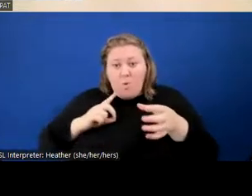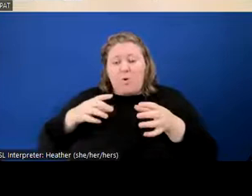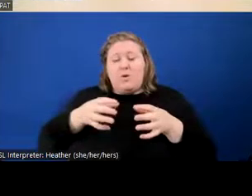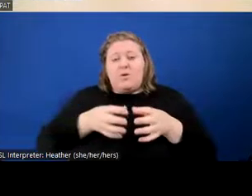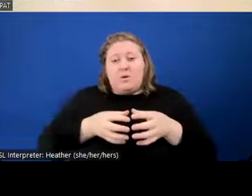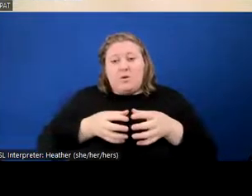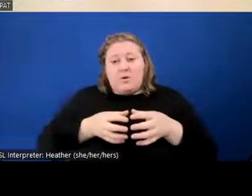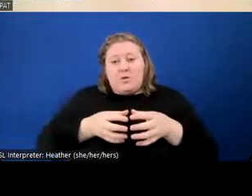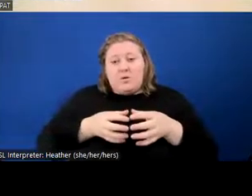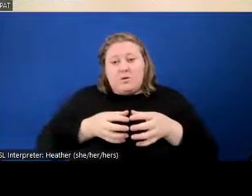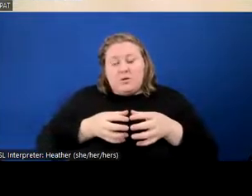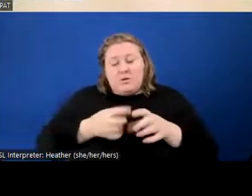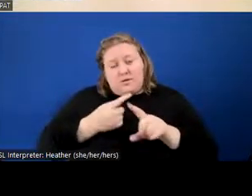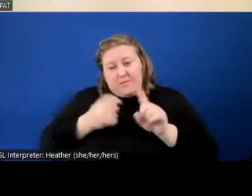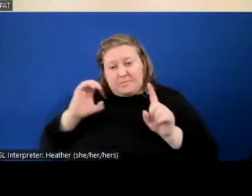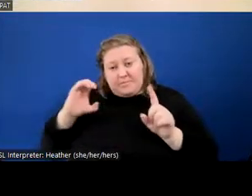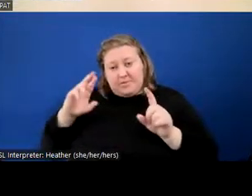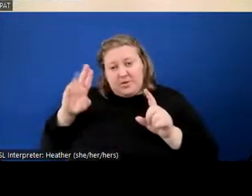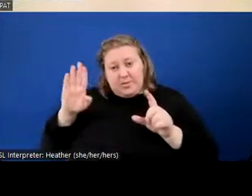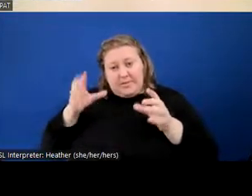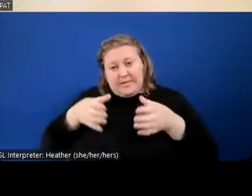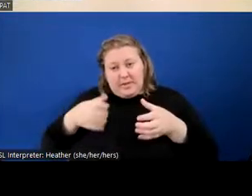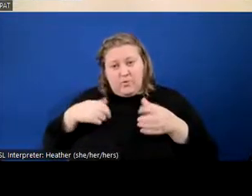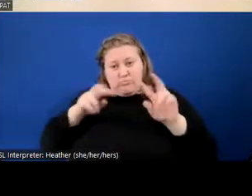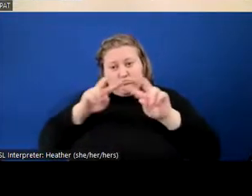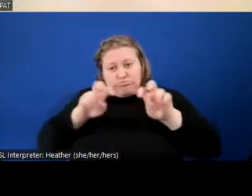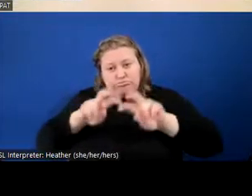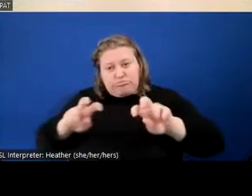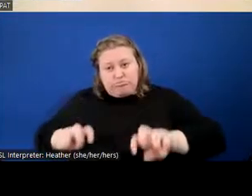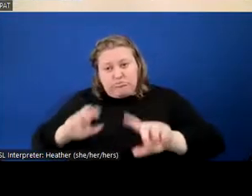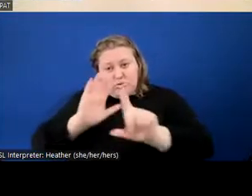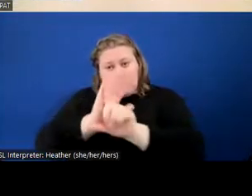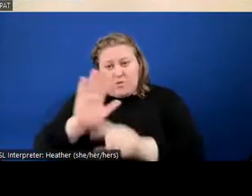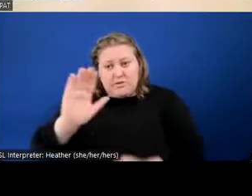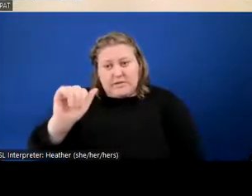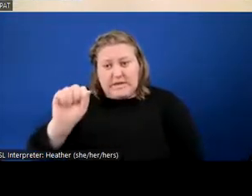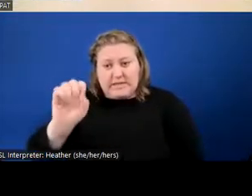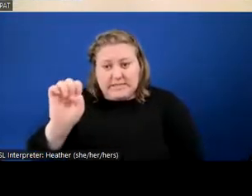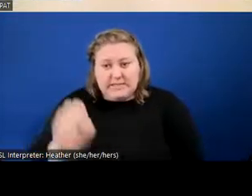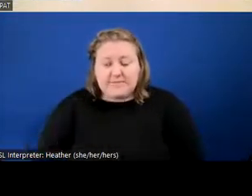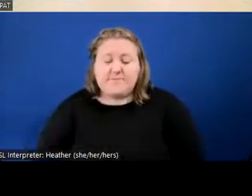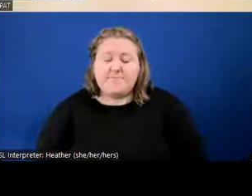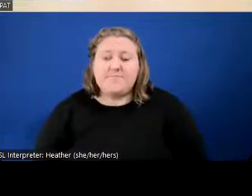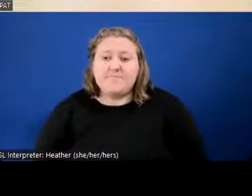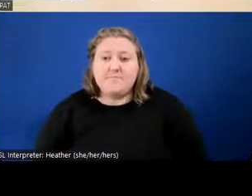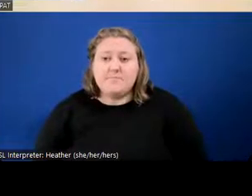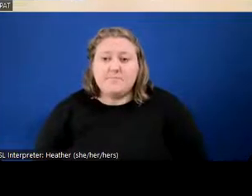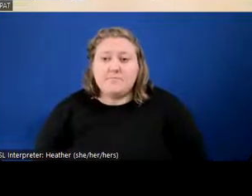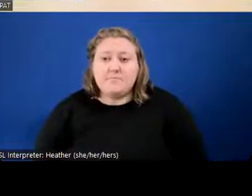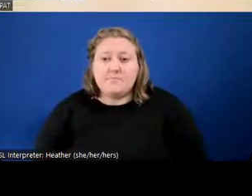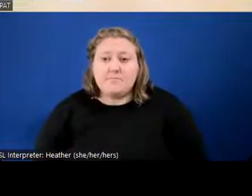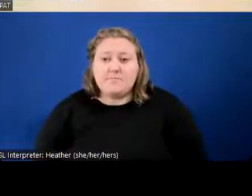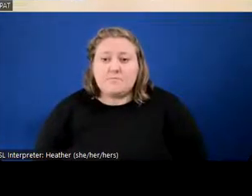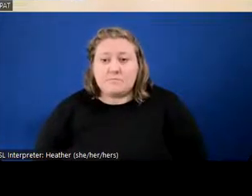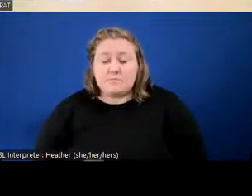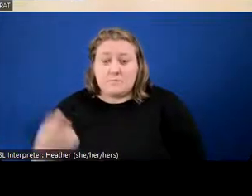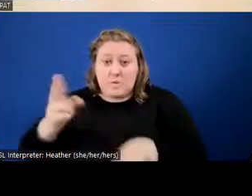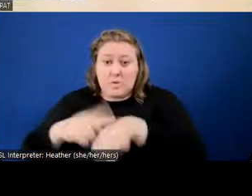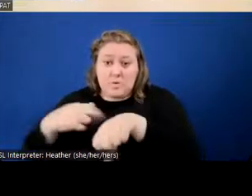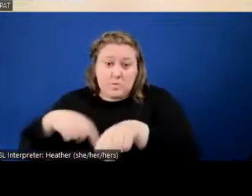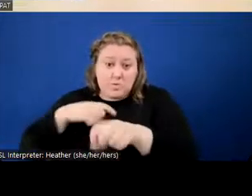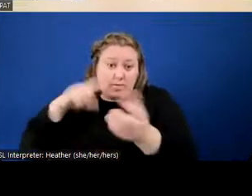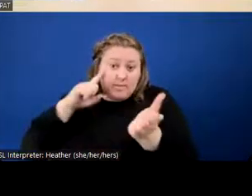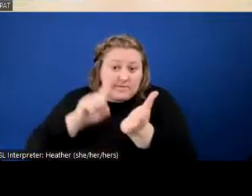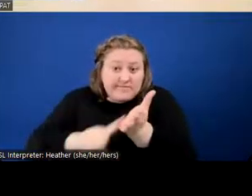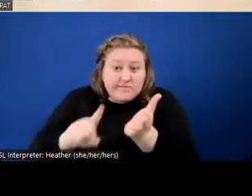of CRB, that are going to be looking at their cases. So, you know, in an office that's going to investigate them, that is going to do